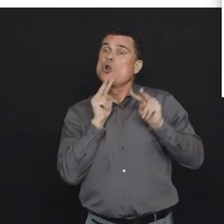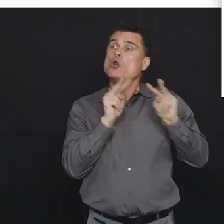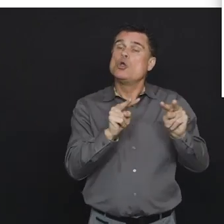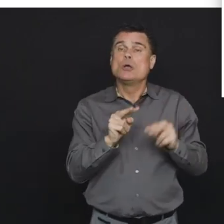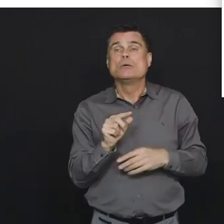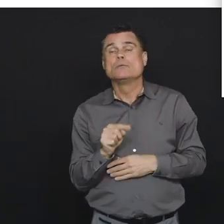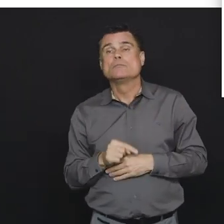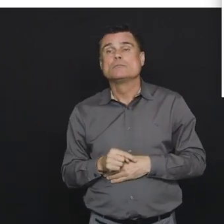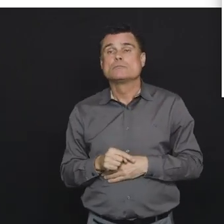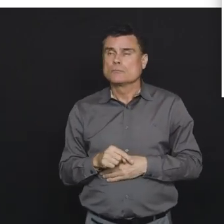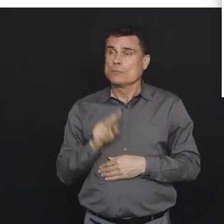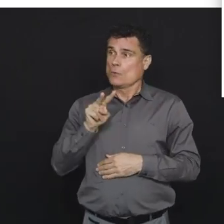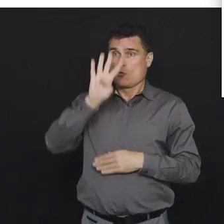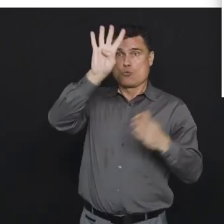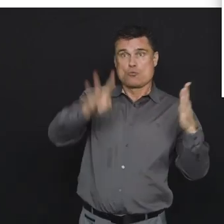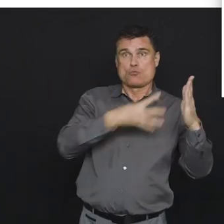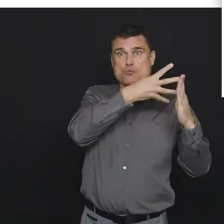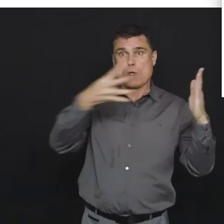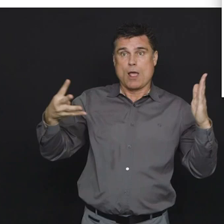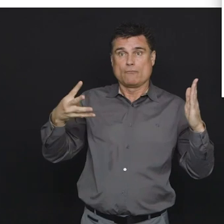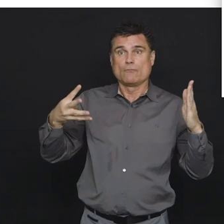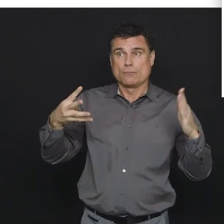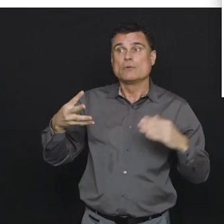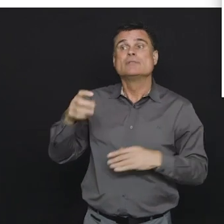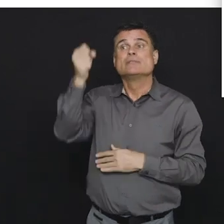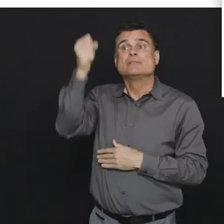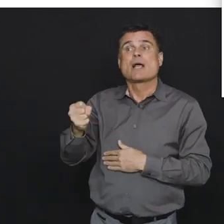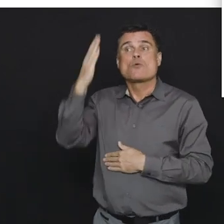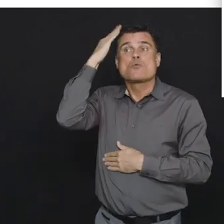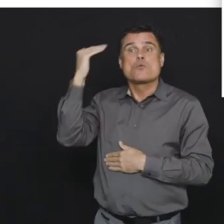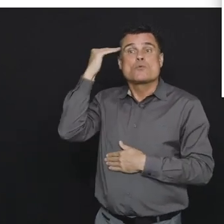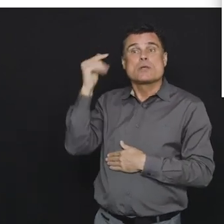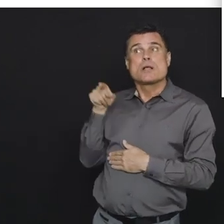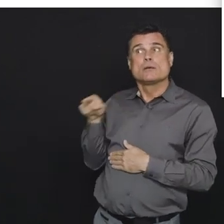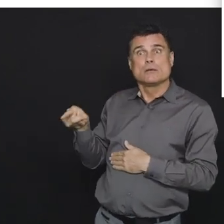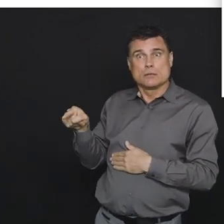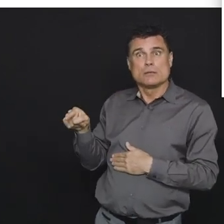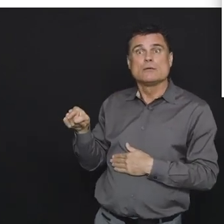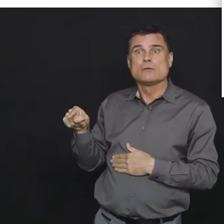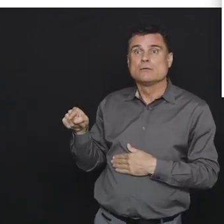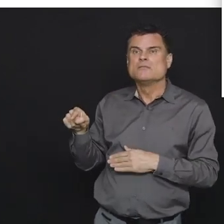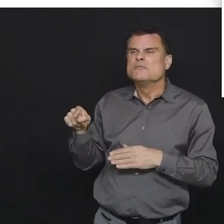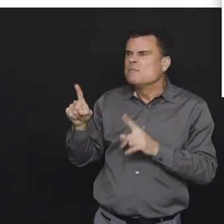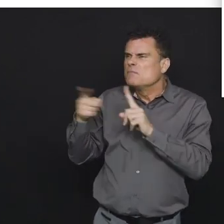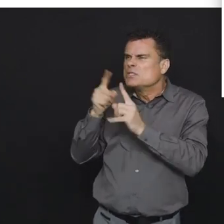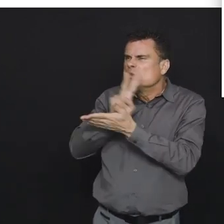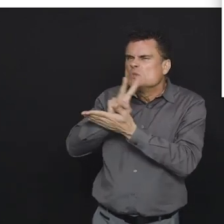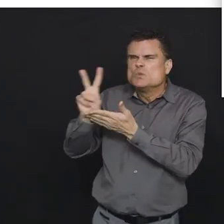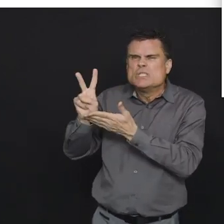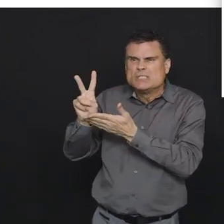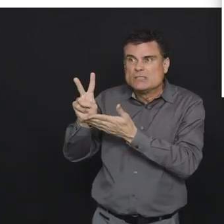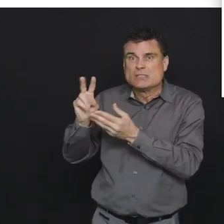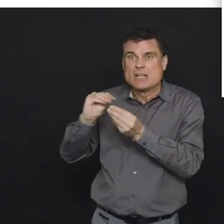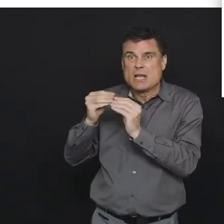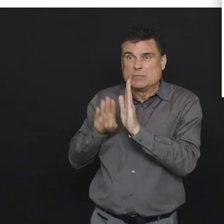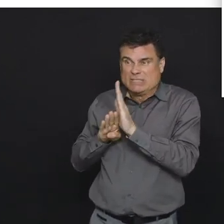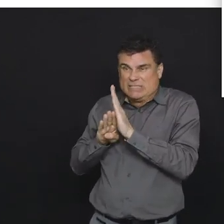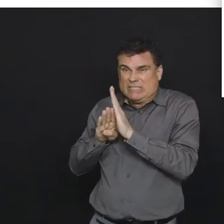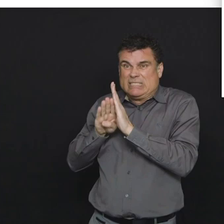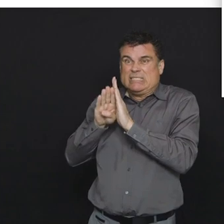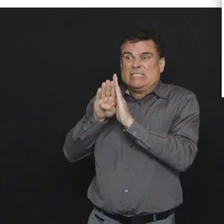What also you can see on this model is South Korea which also started increasing